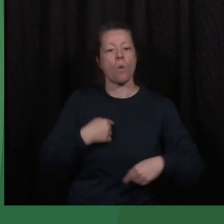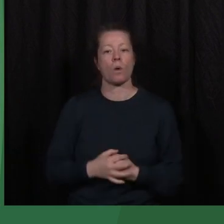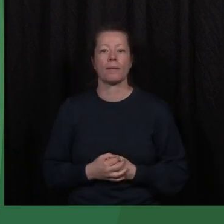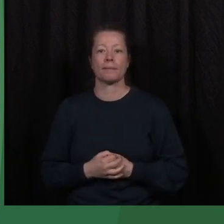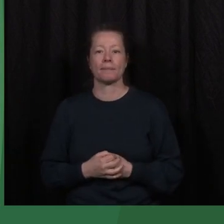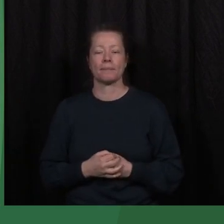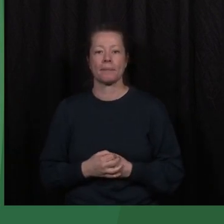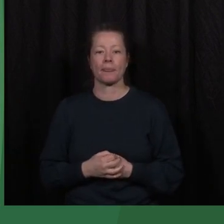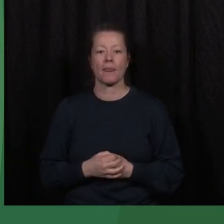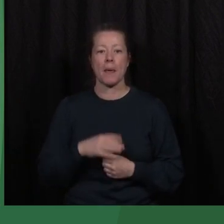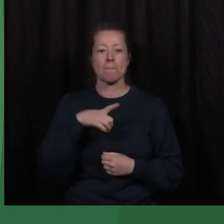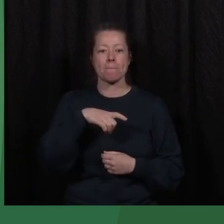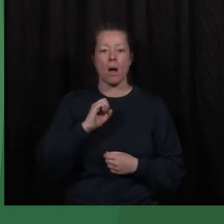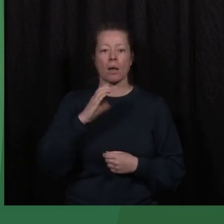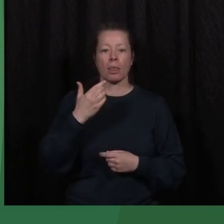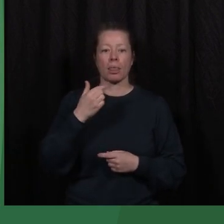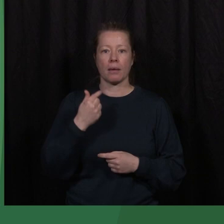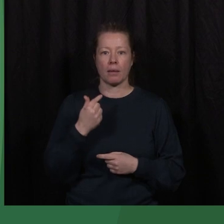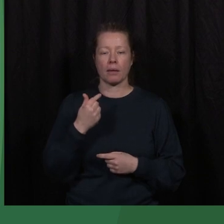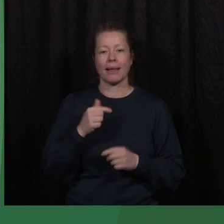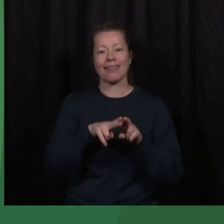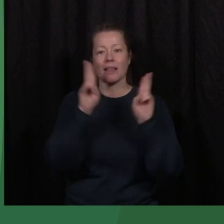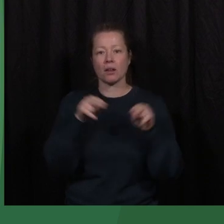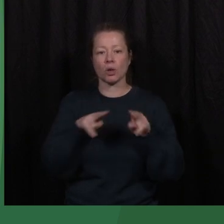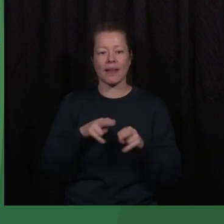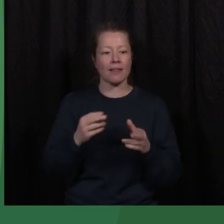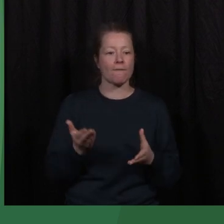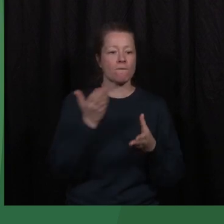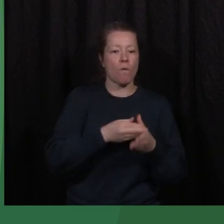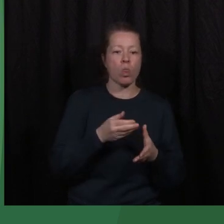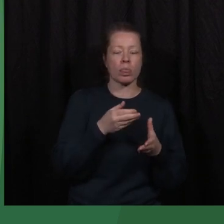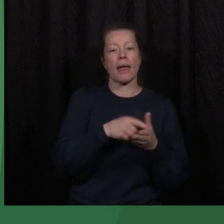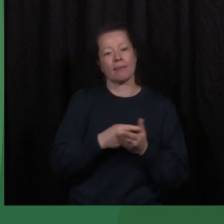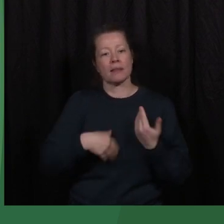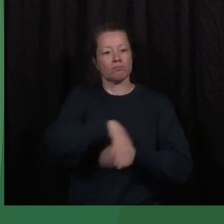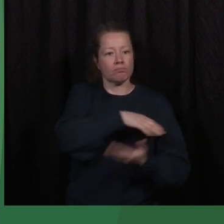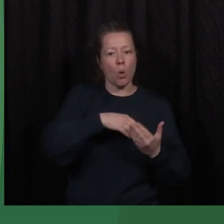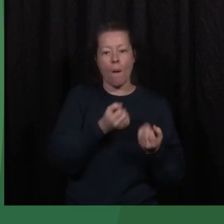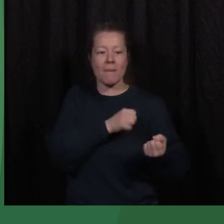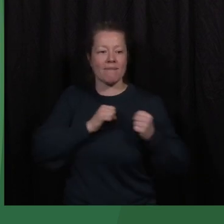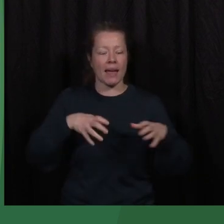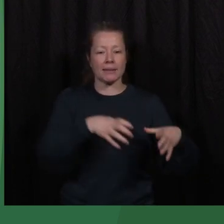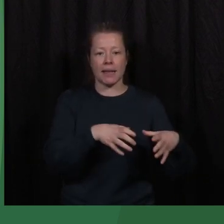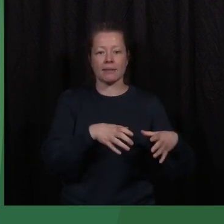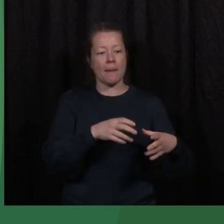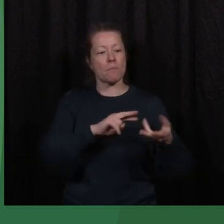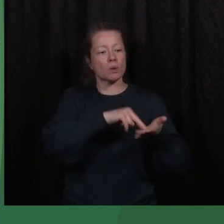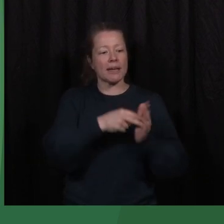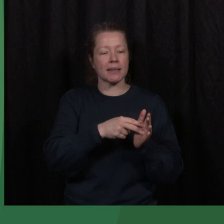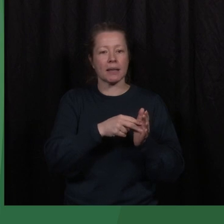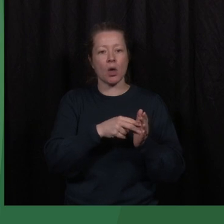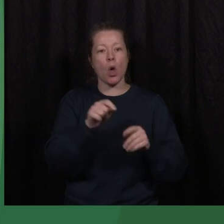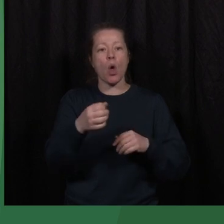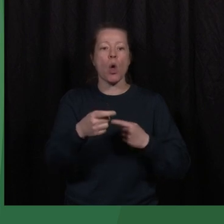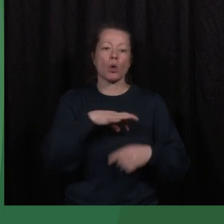PACT International is a fund, a community, and a movement. It's a project that aims to build power for,